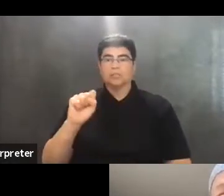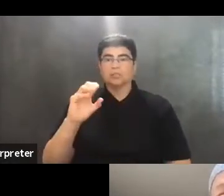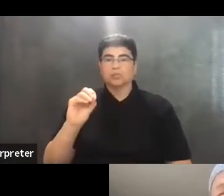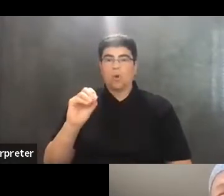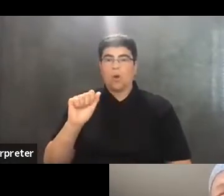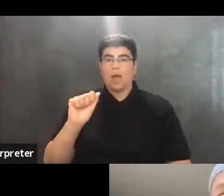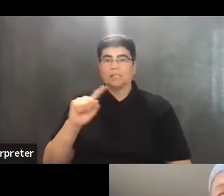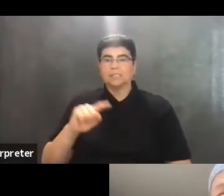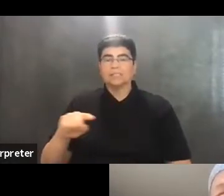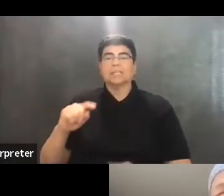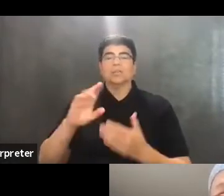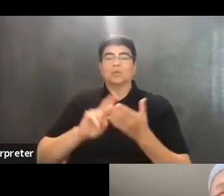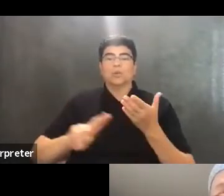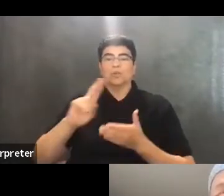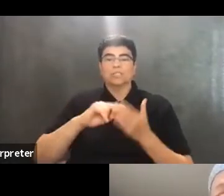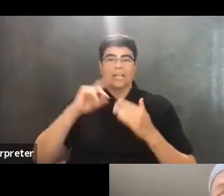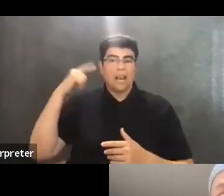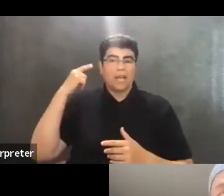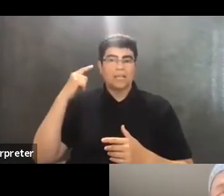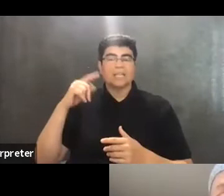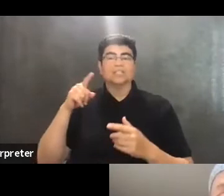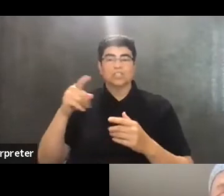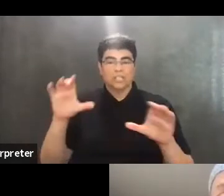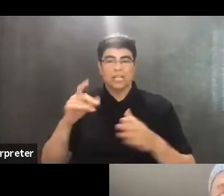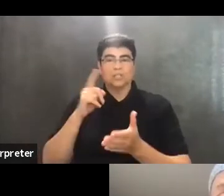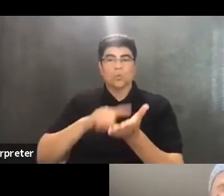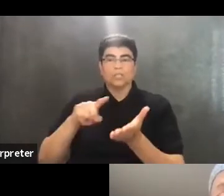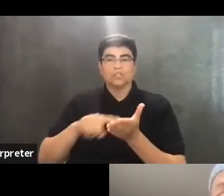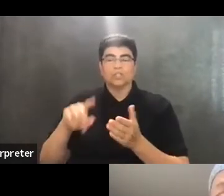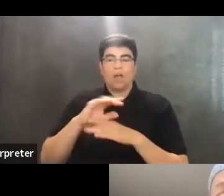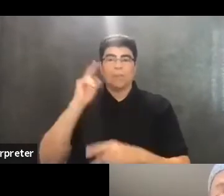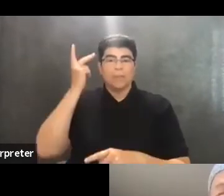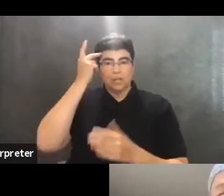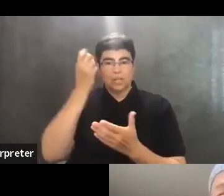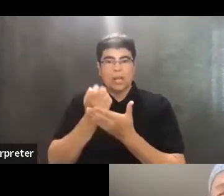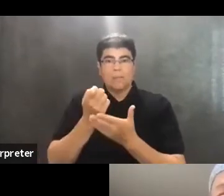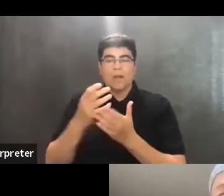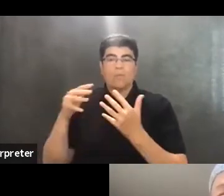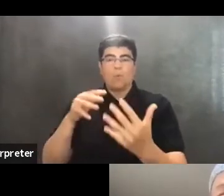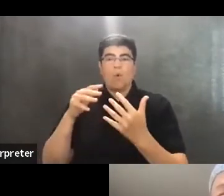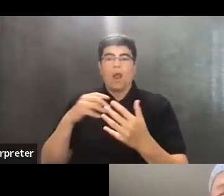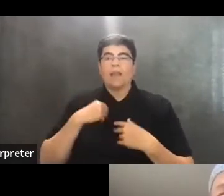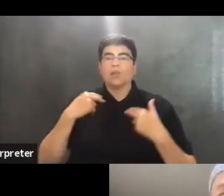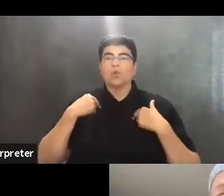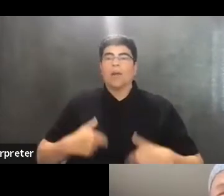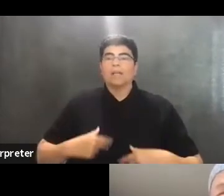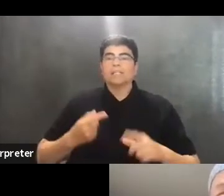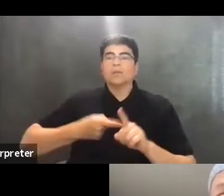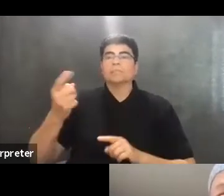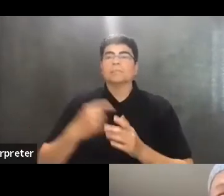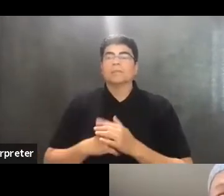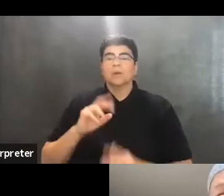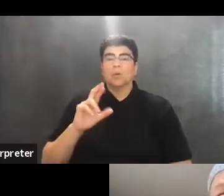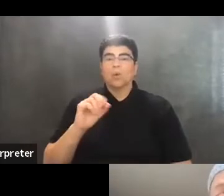University of London, where she does research on the political economy of war and humanitarianism, racism,